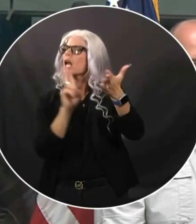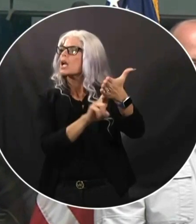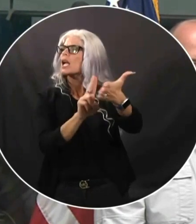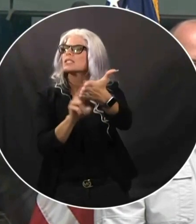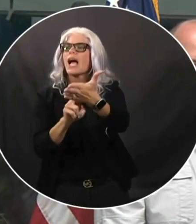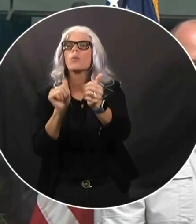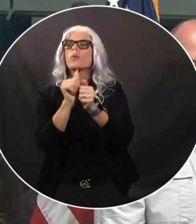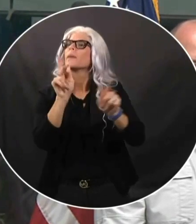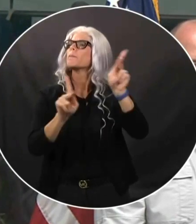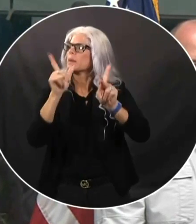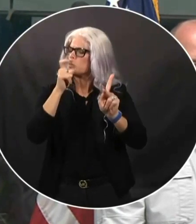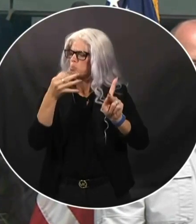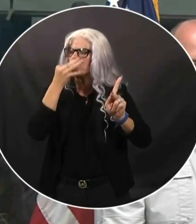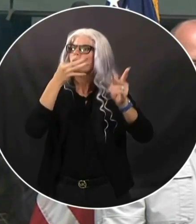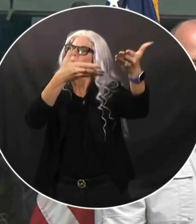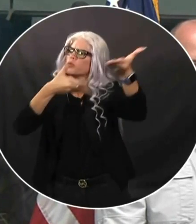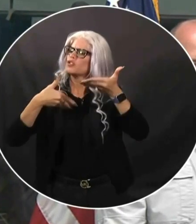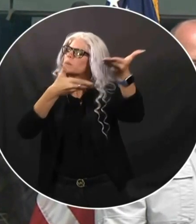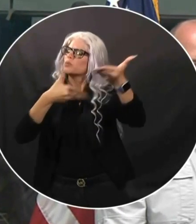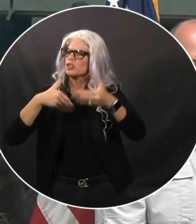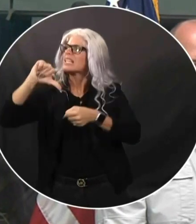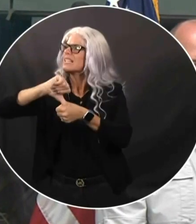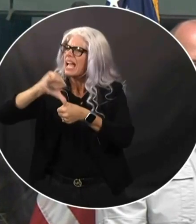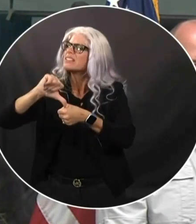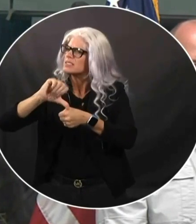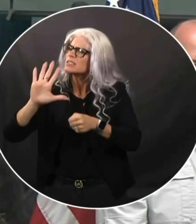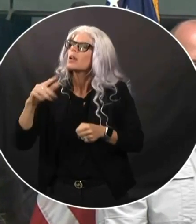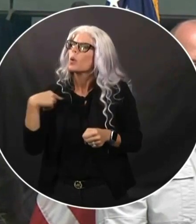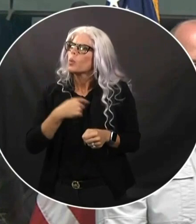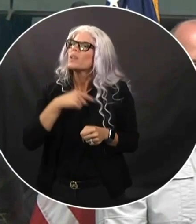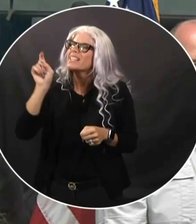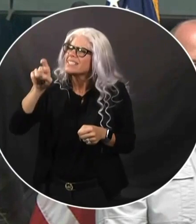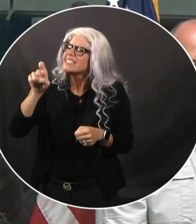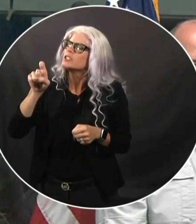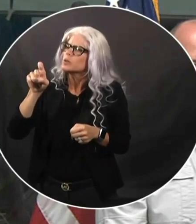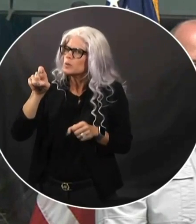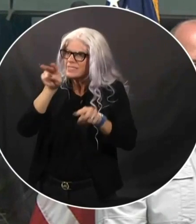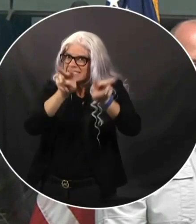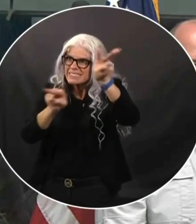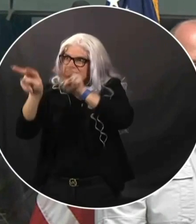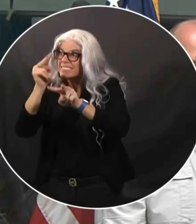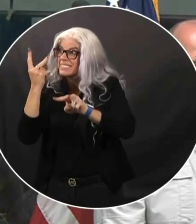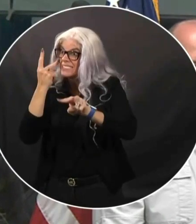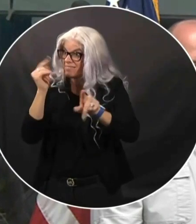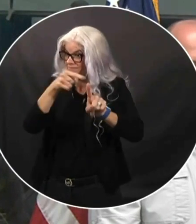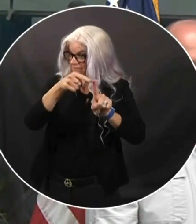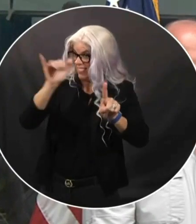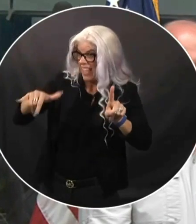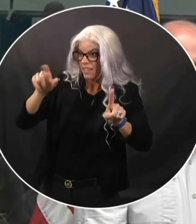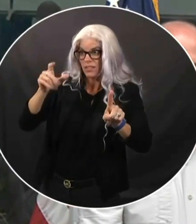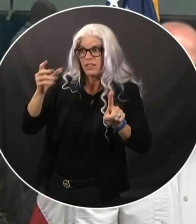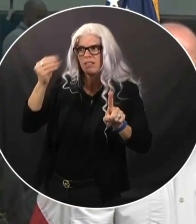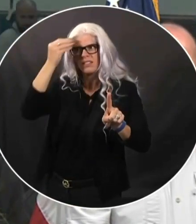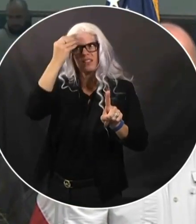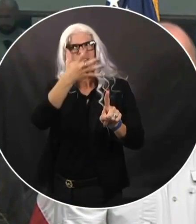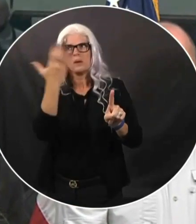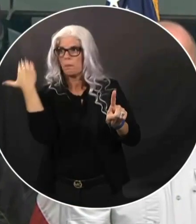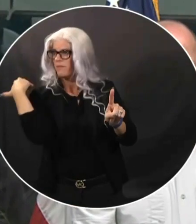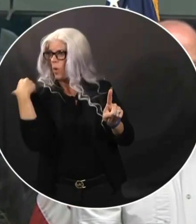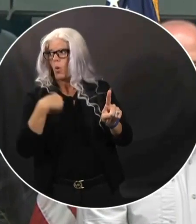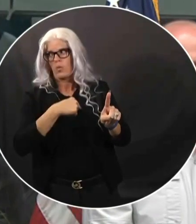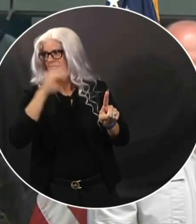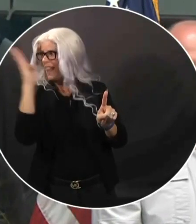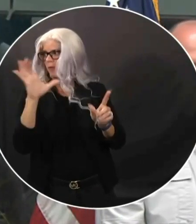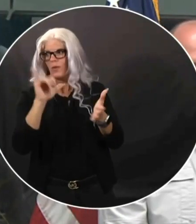fuel in if necessary. And we'll have to see whether that is that is the case. We've not had to do that, I don't think, in the past, but we do